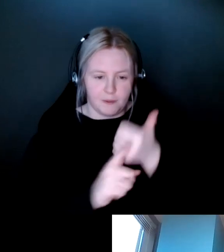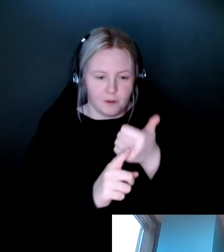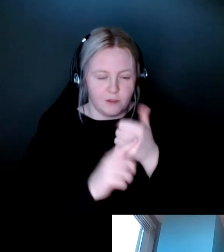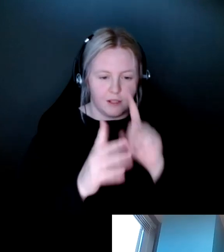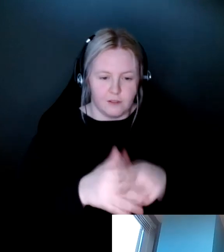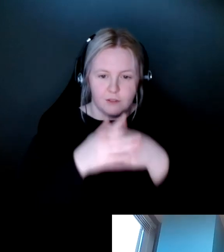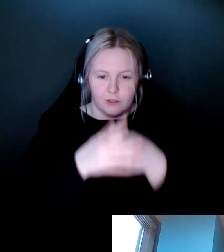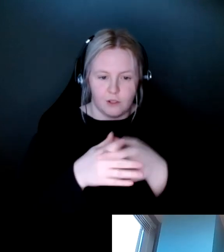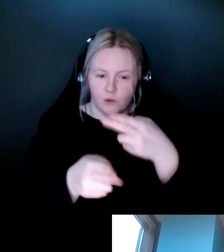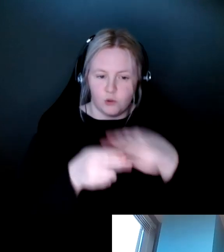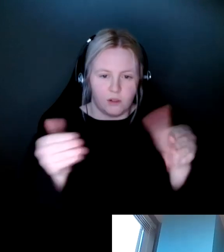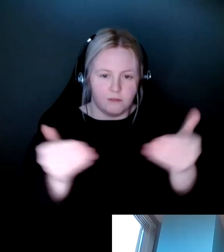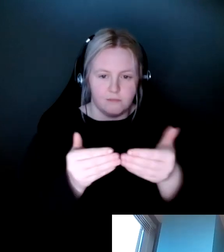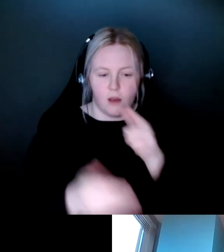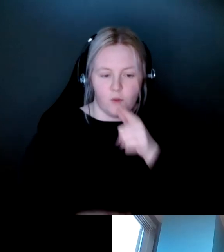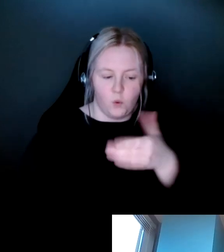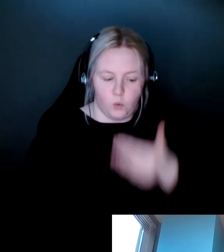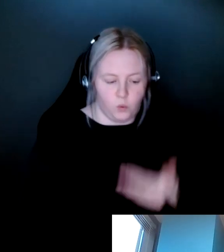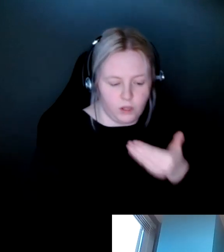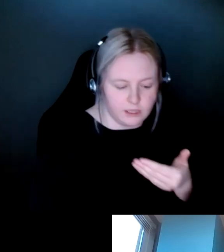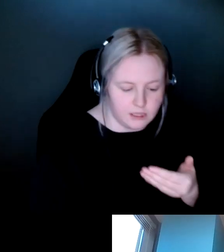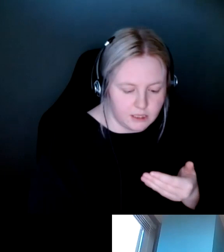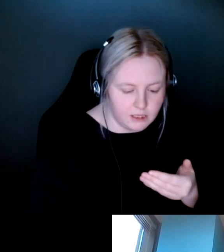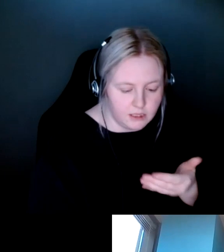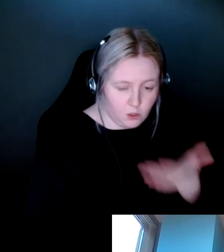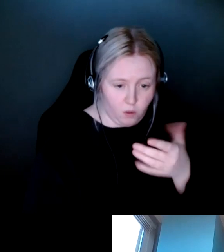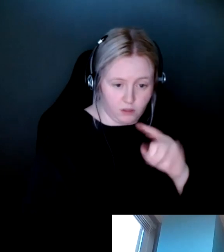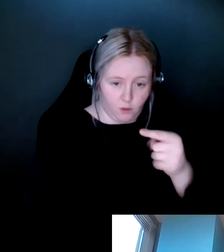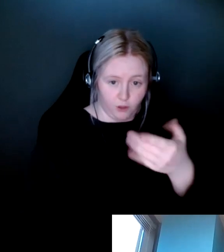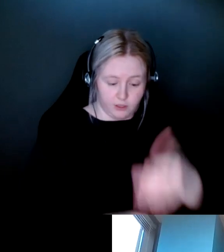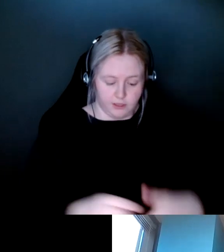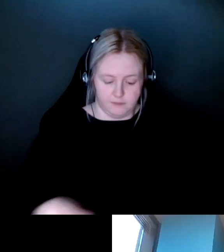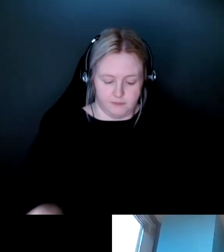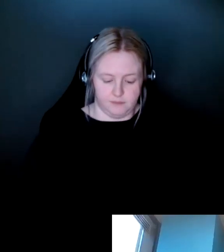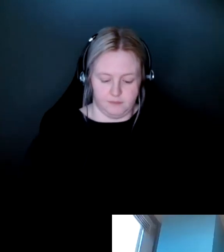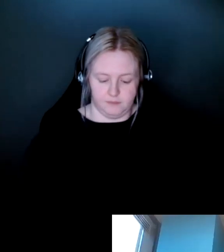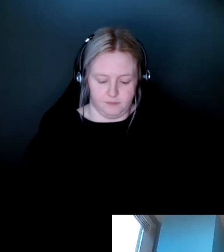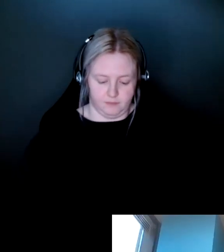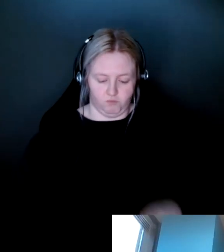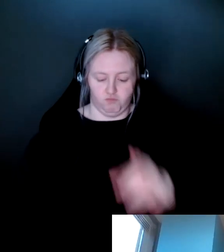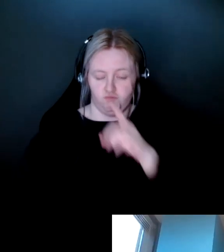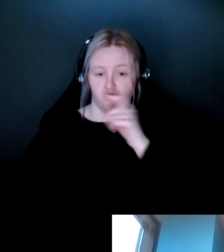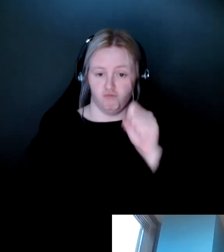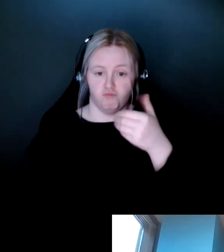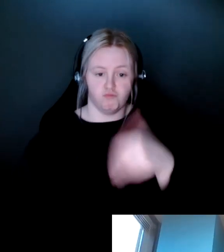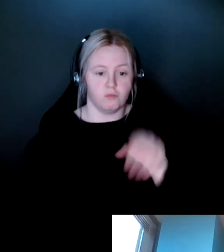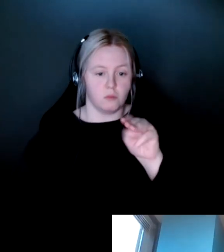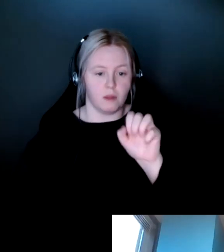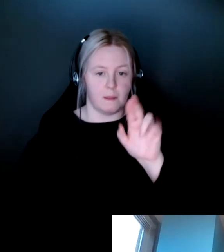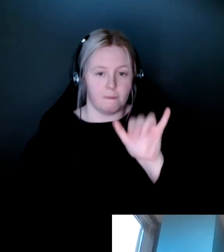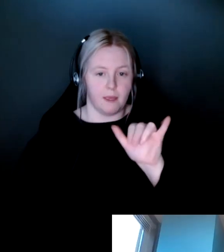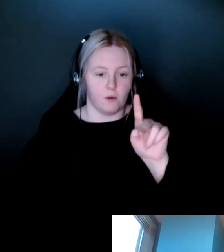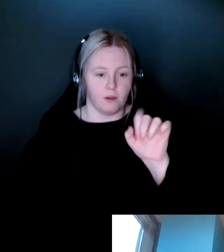introduction of who we are. Would you like to go first? Sure, absolutely. Hi everyone, my name is Mary-Kate Fraser.